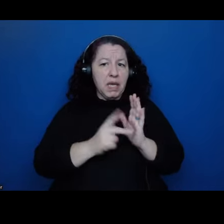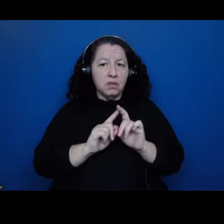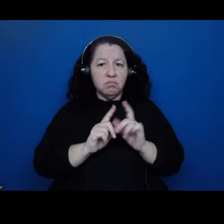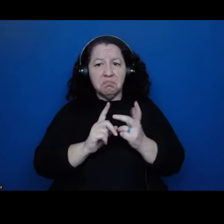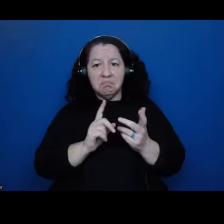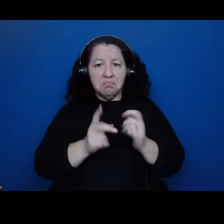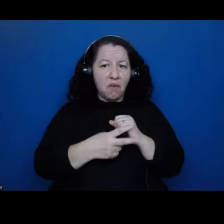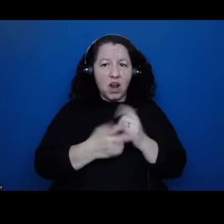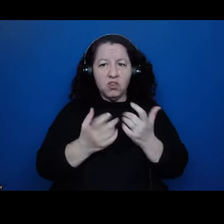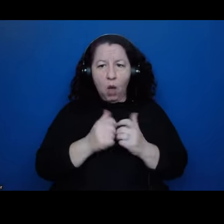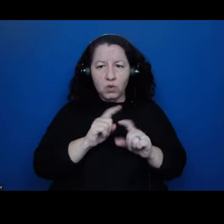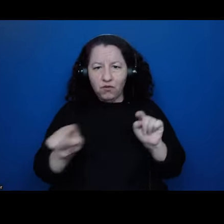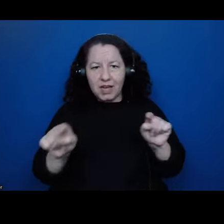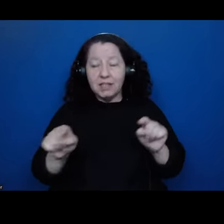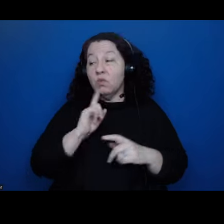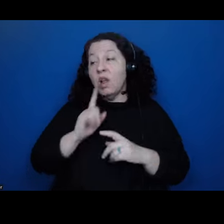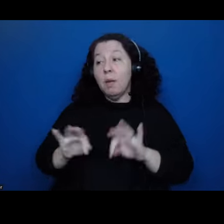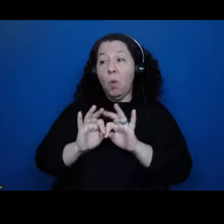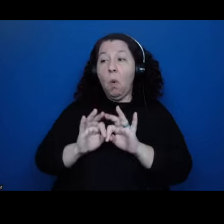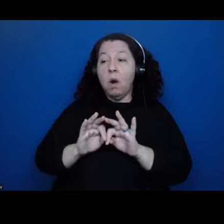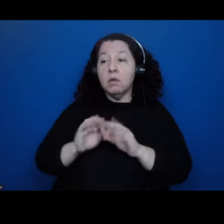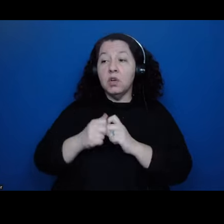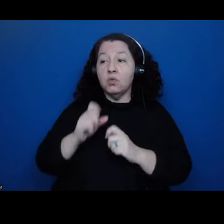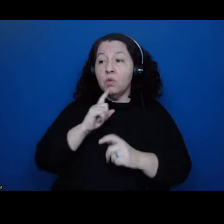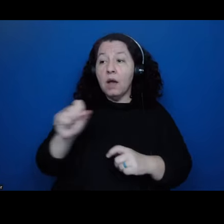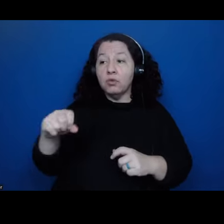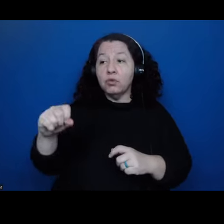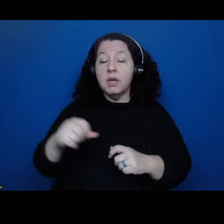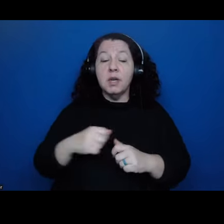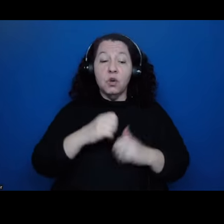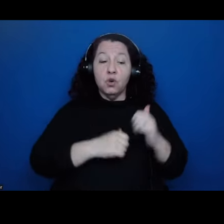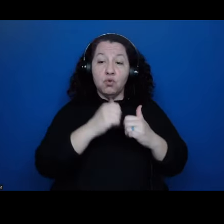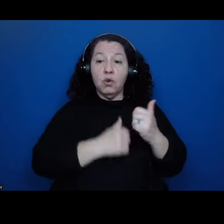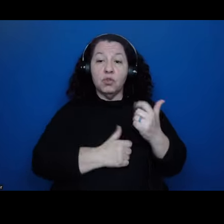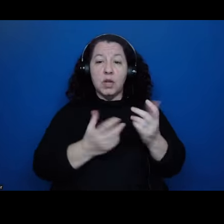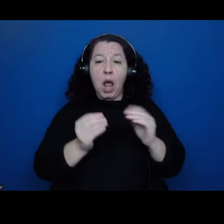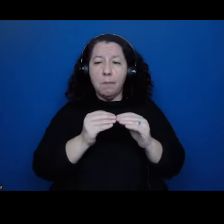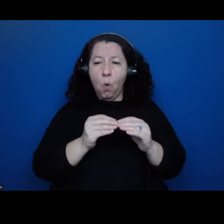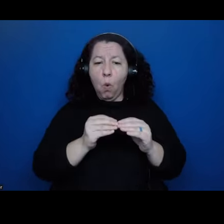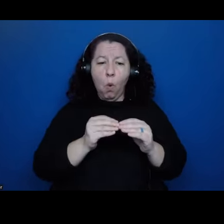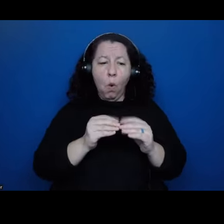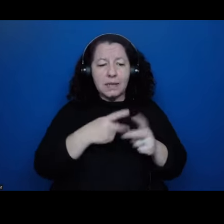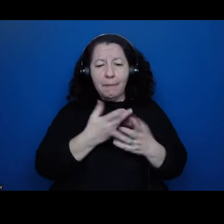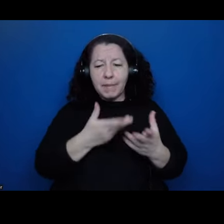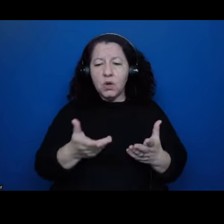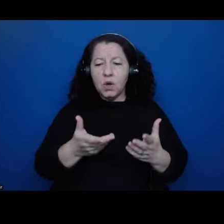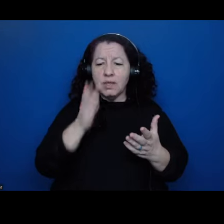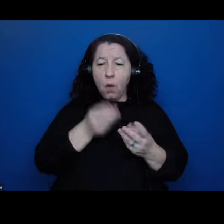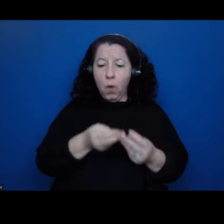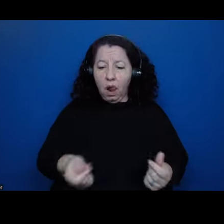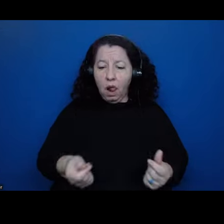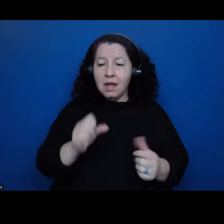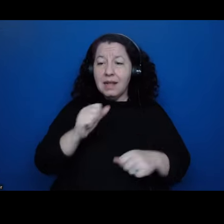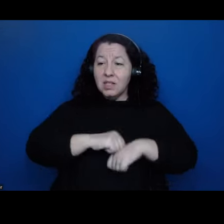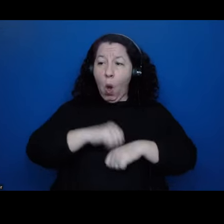um, where of course, you know, construction and more perishable materials like stone is going to preserve